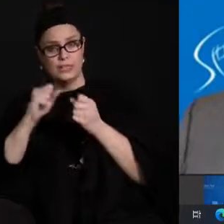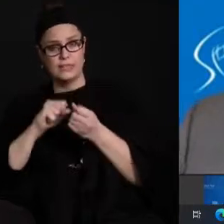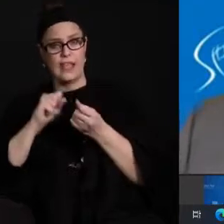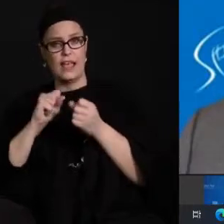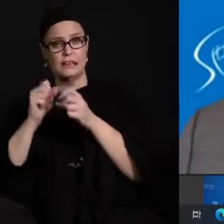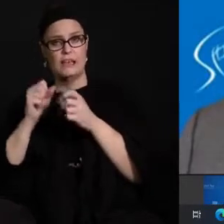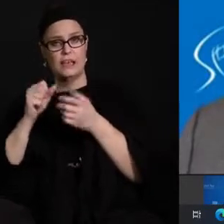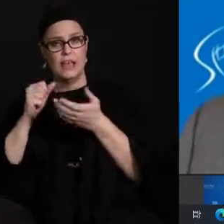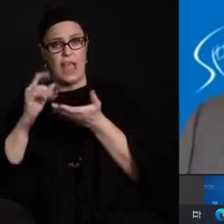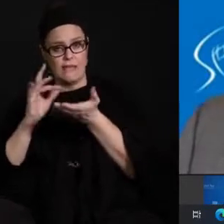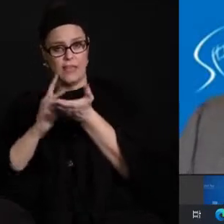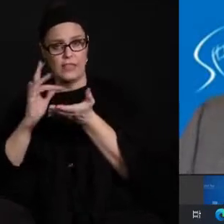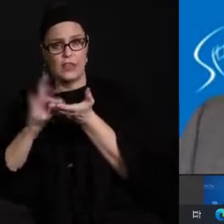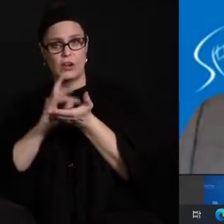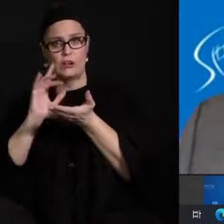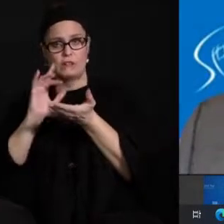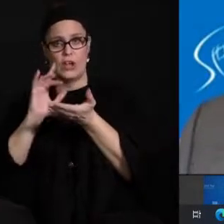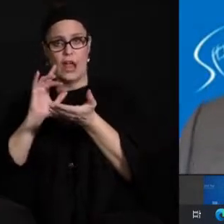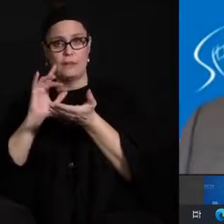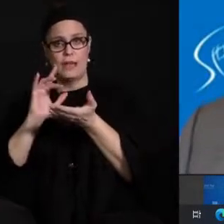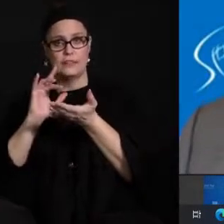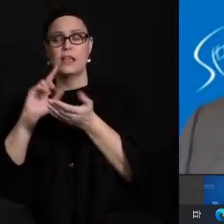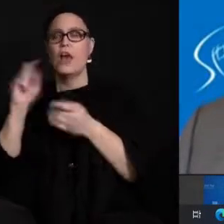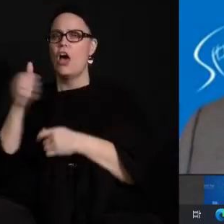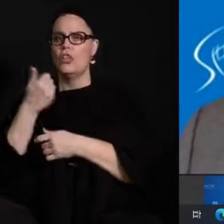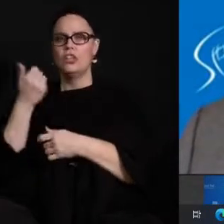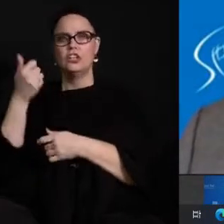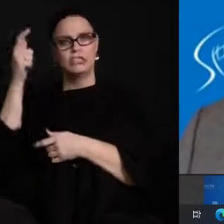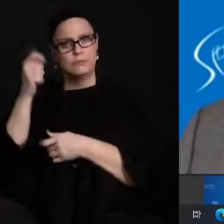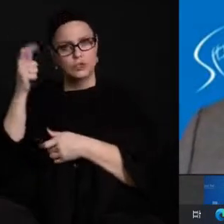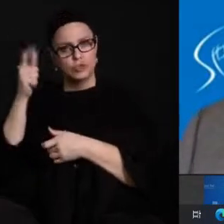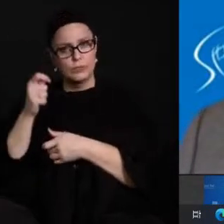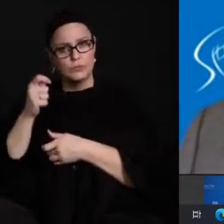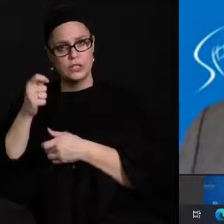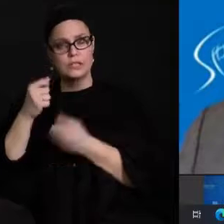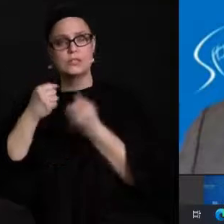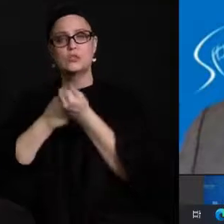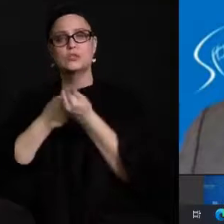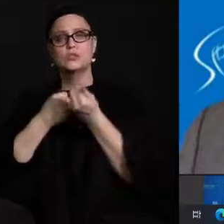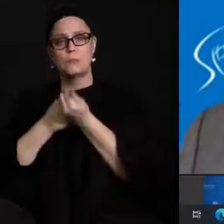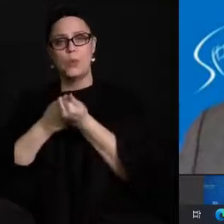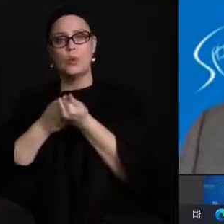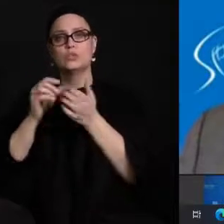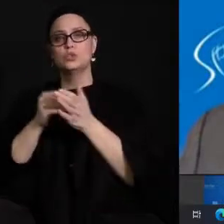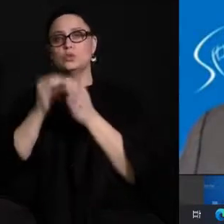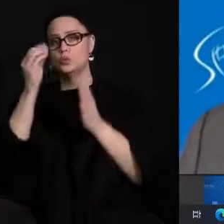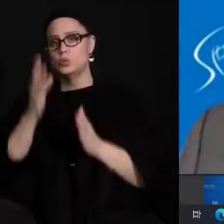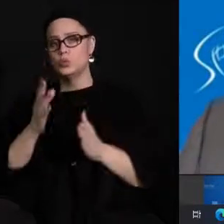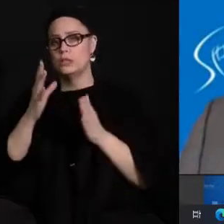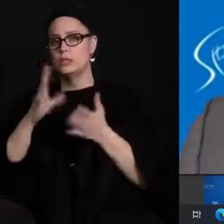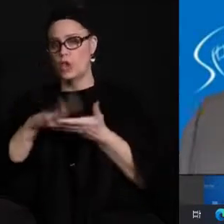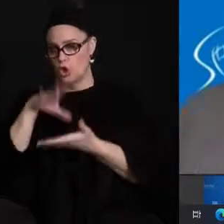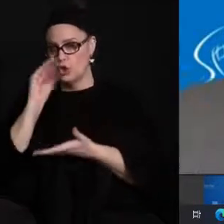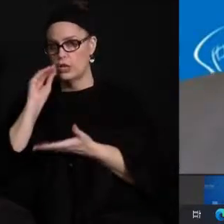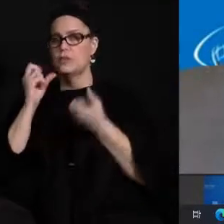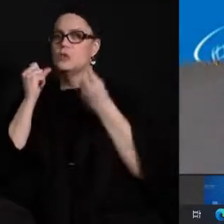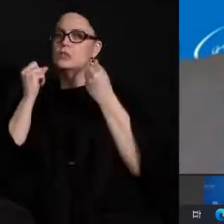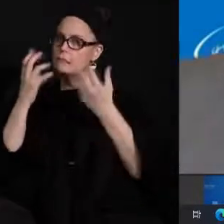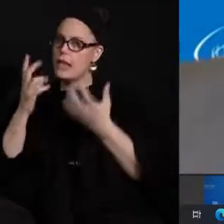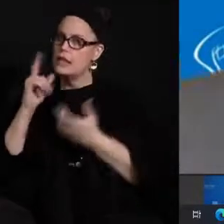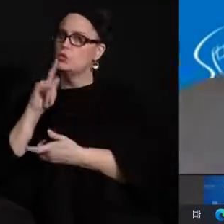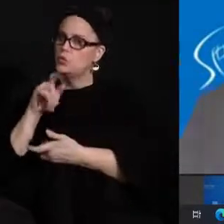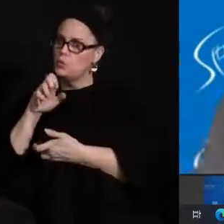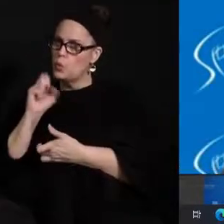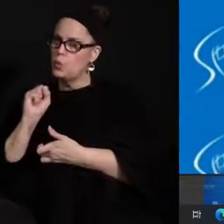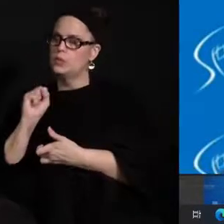can have deployed out and there are subscriptions and things like that that also support student learning so there are a variety of tools and resources within the classroom